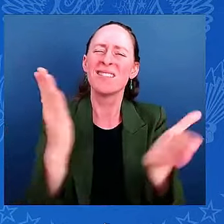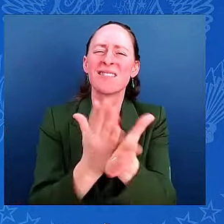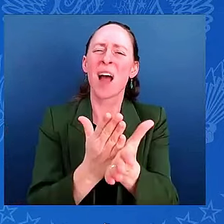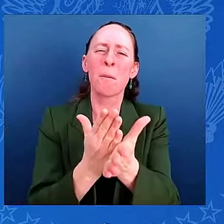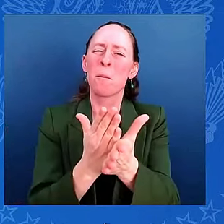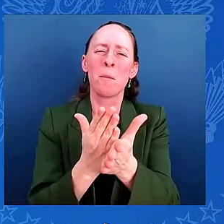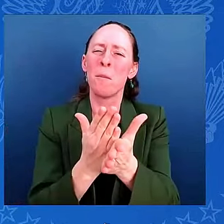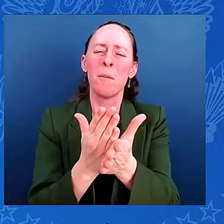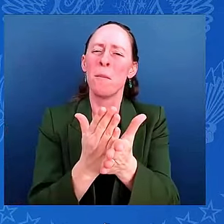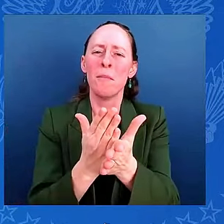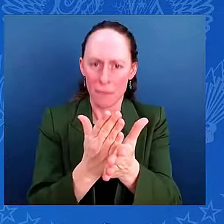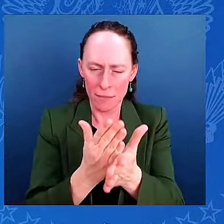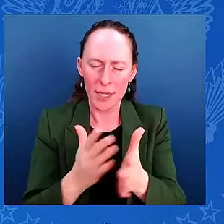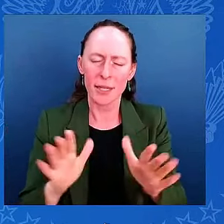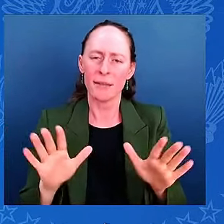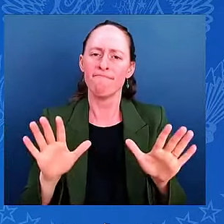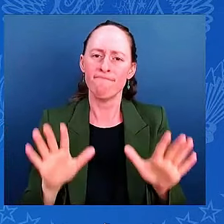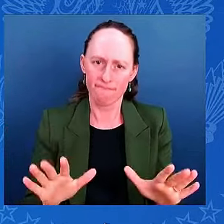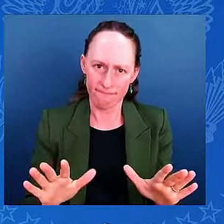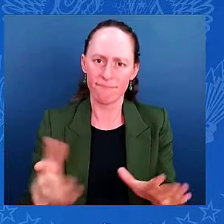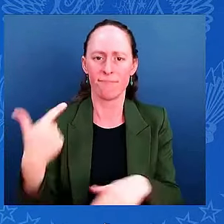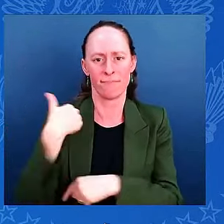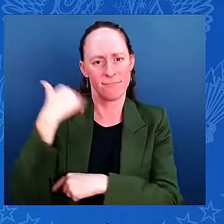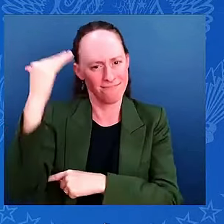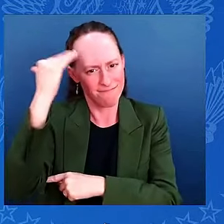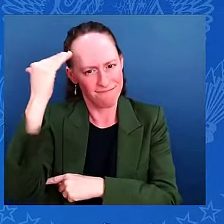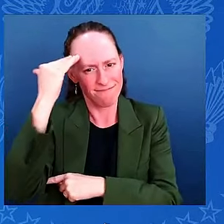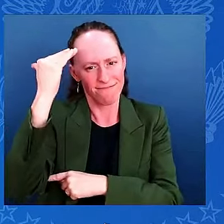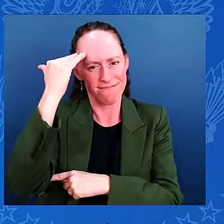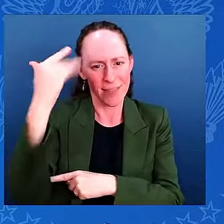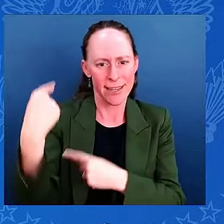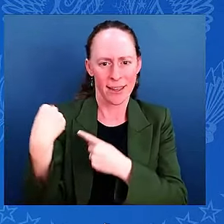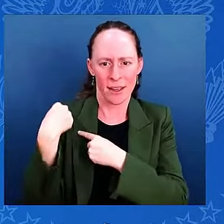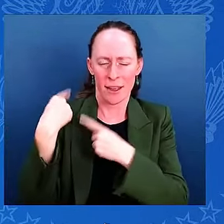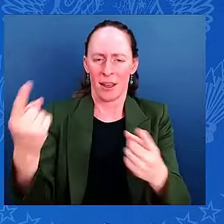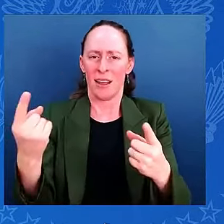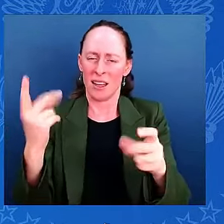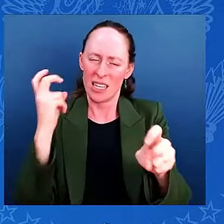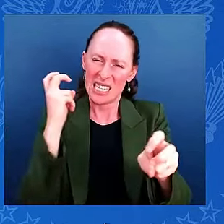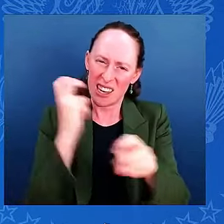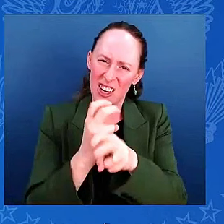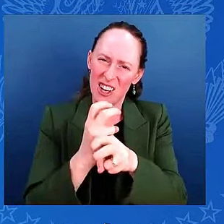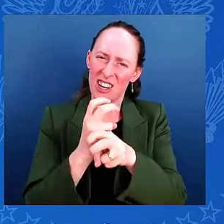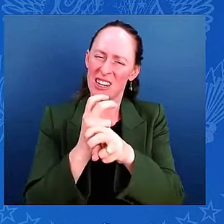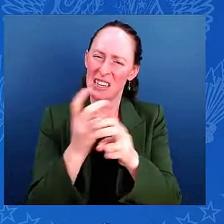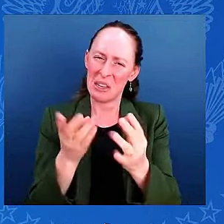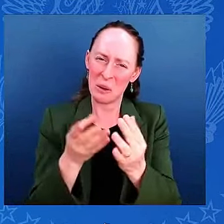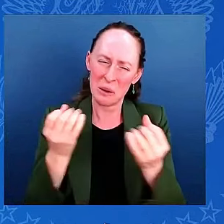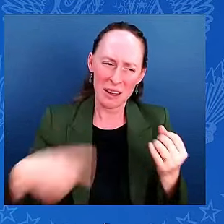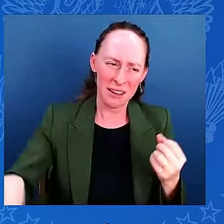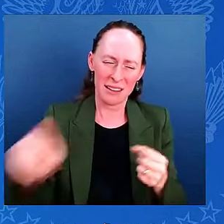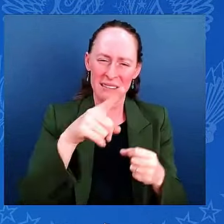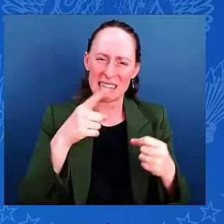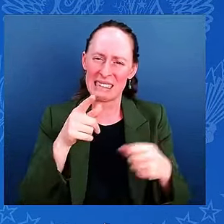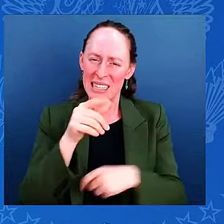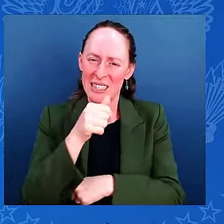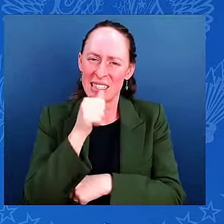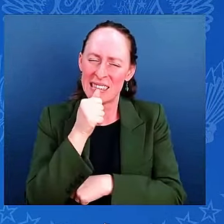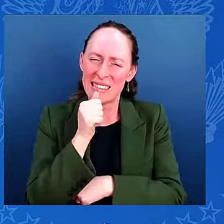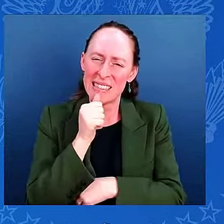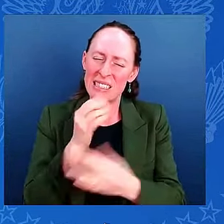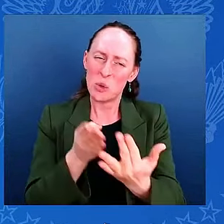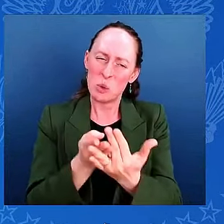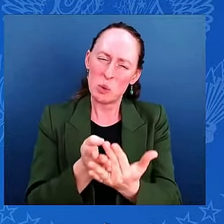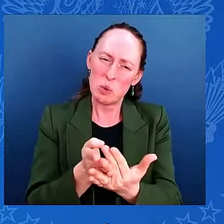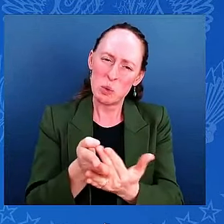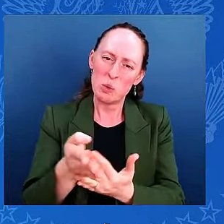and weeks have been, we've seen incredible courage by so many of our fellow Americans. I want to thank all the first responders for running